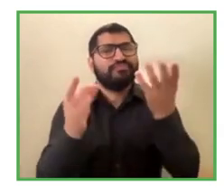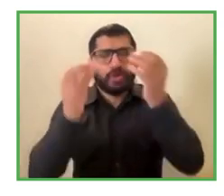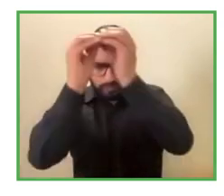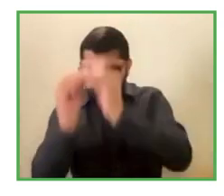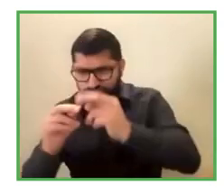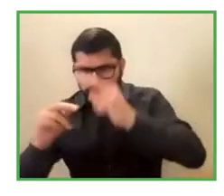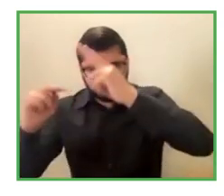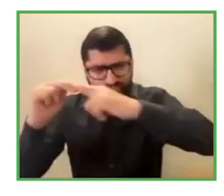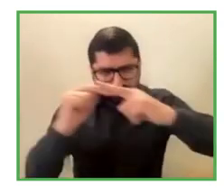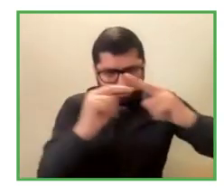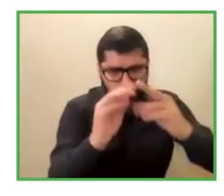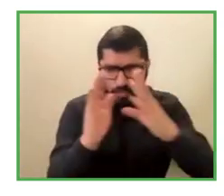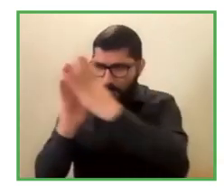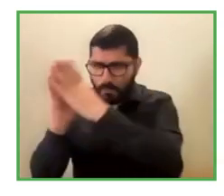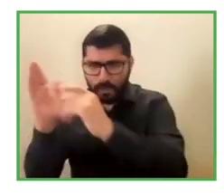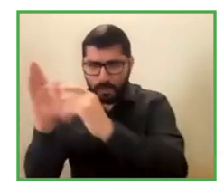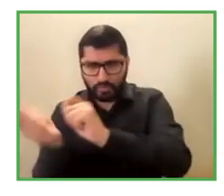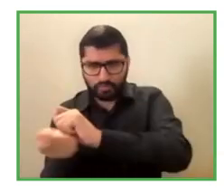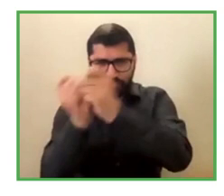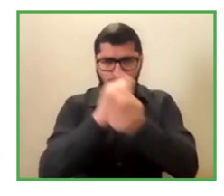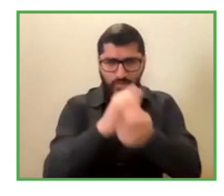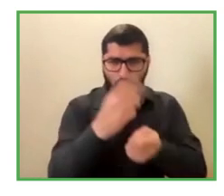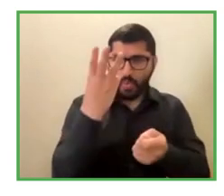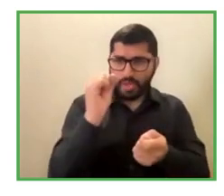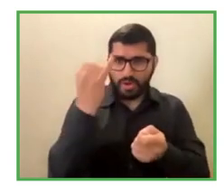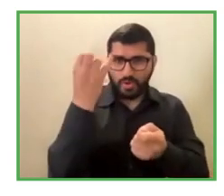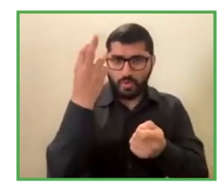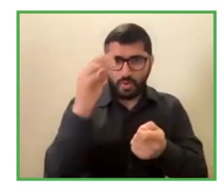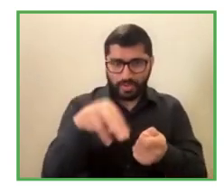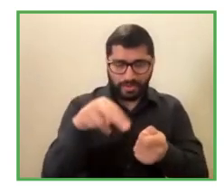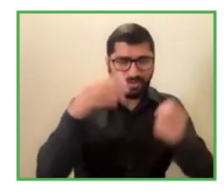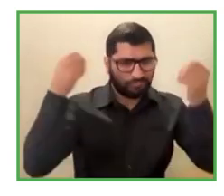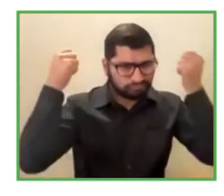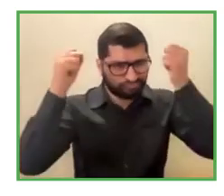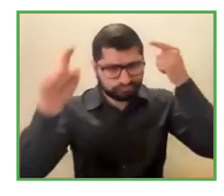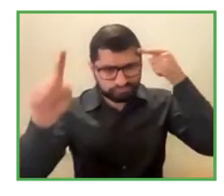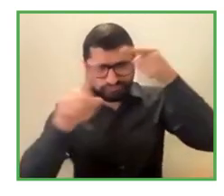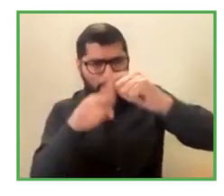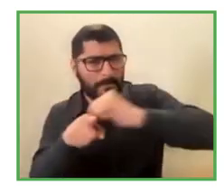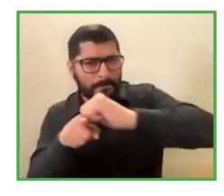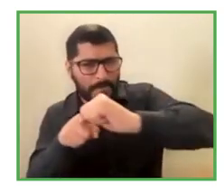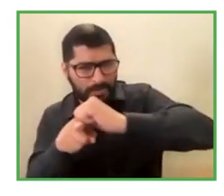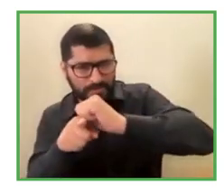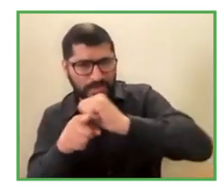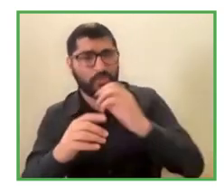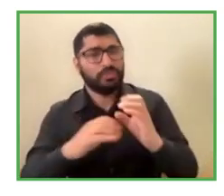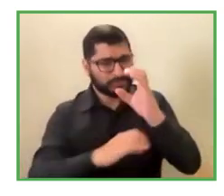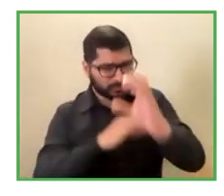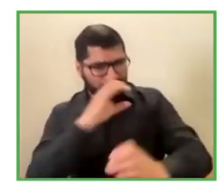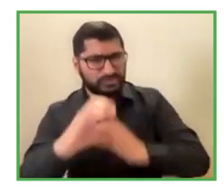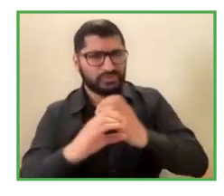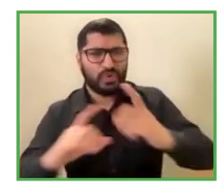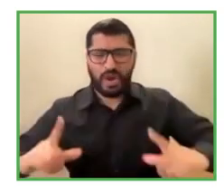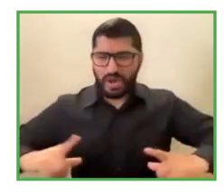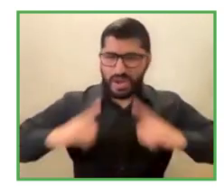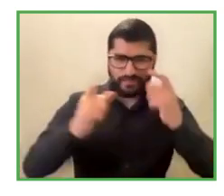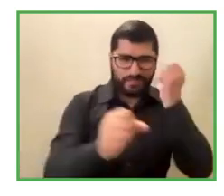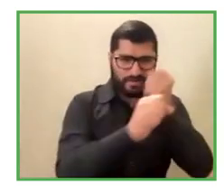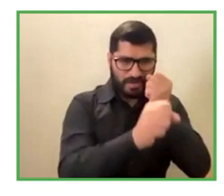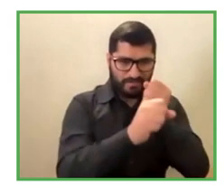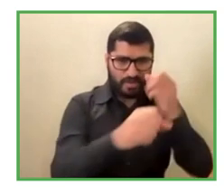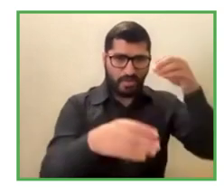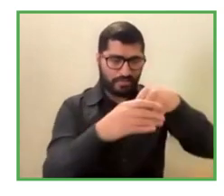job seekers with disabilities, we train them, we groom them, and then we give them the interview opportunity. We already did